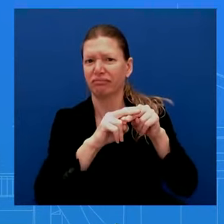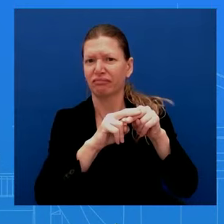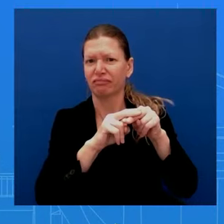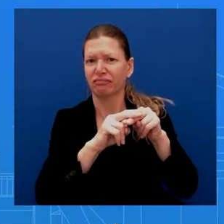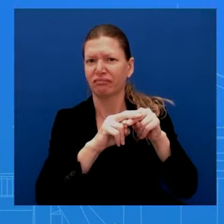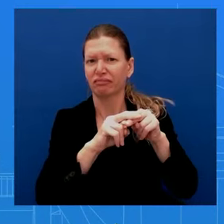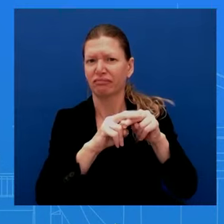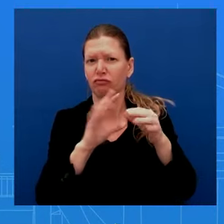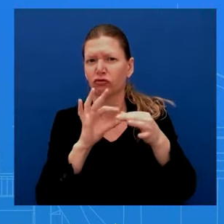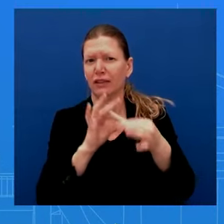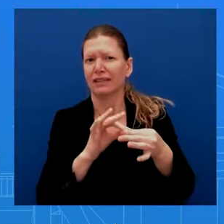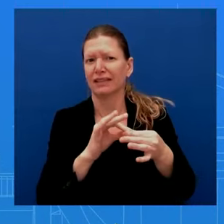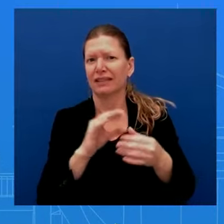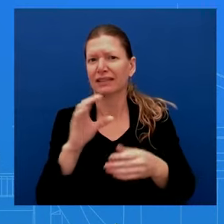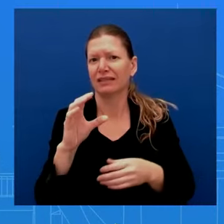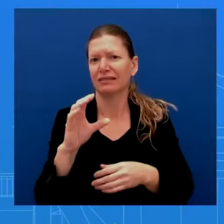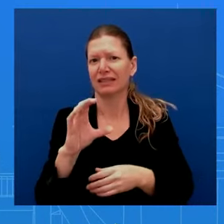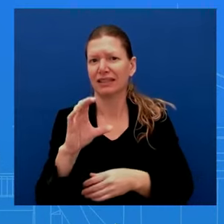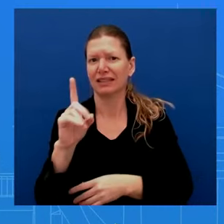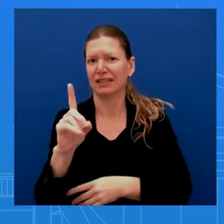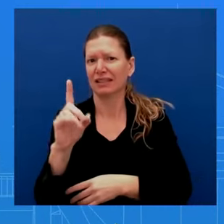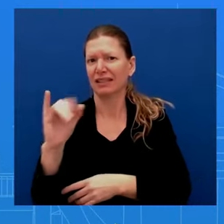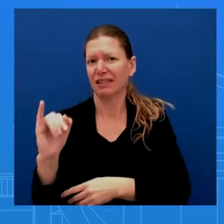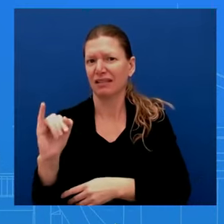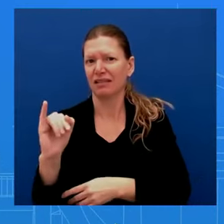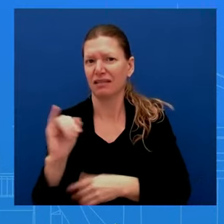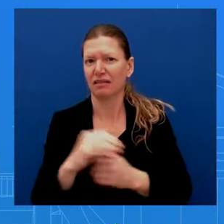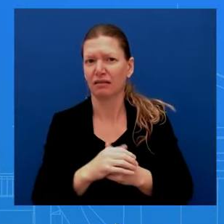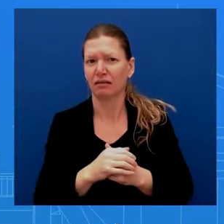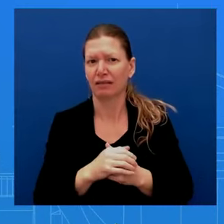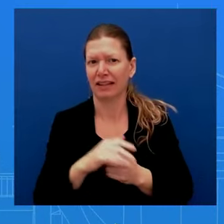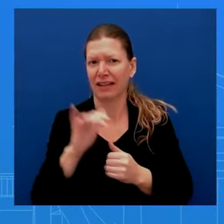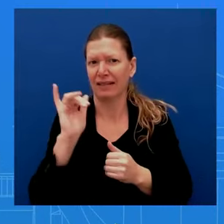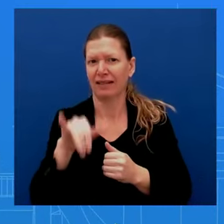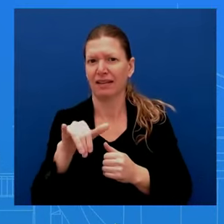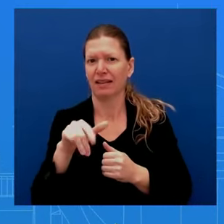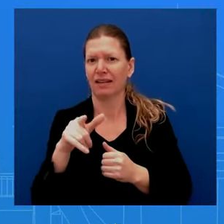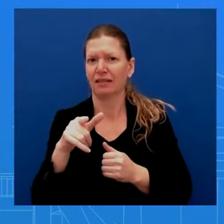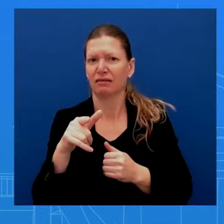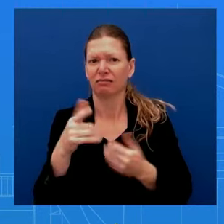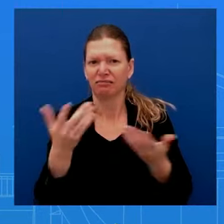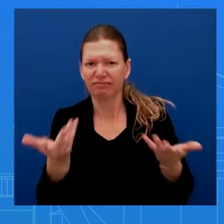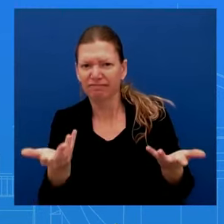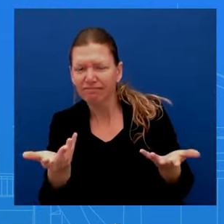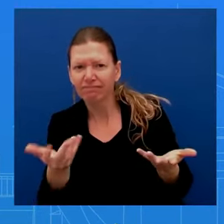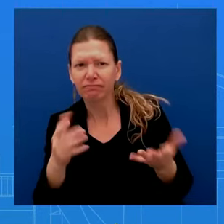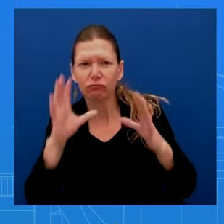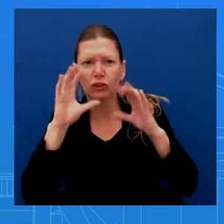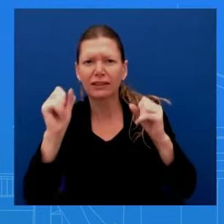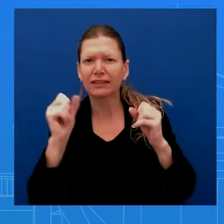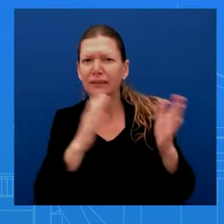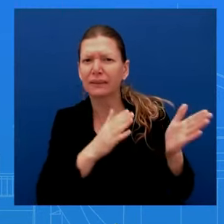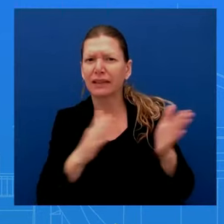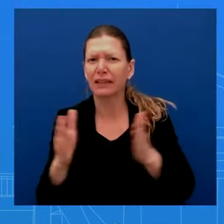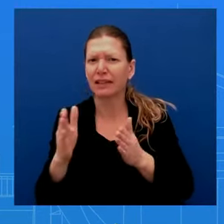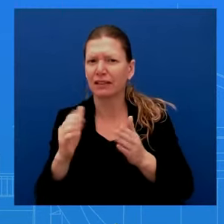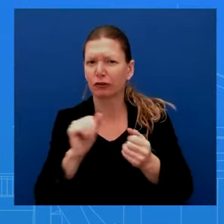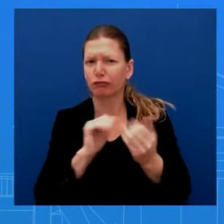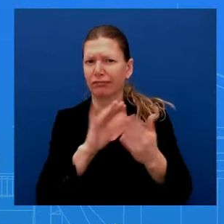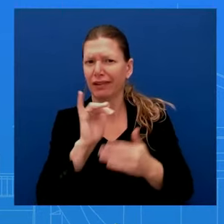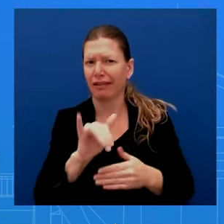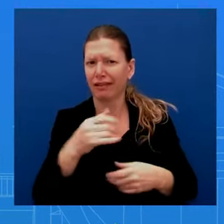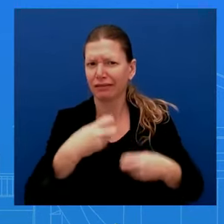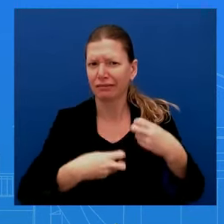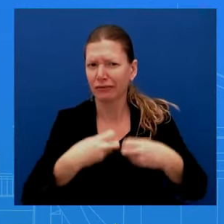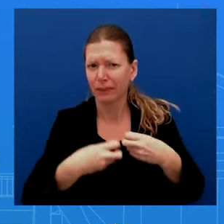We want to understand what the administration is doing to tackle this. What leverage do you specifically have when you are